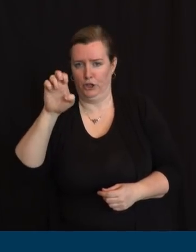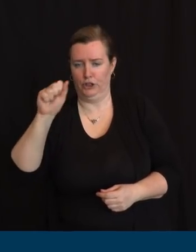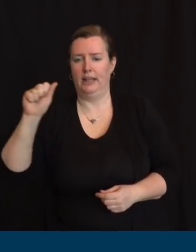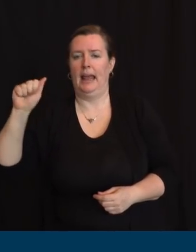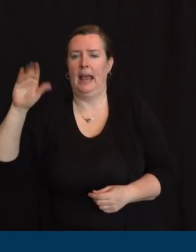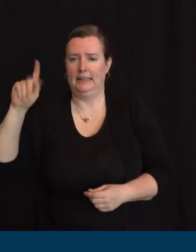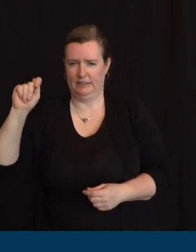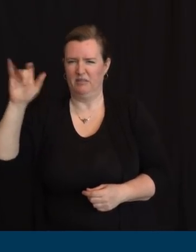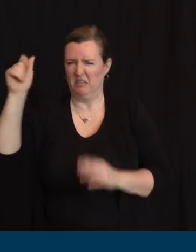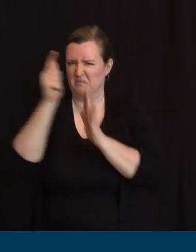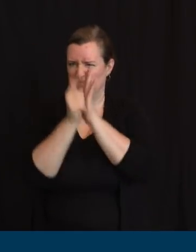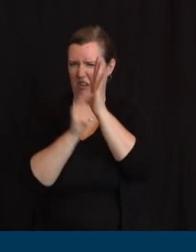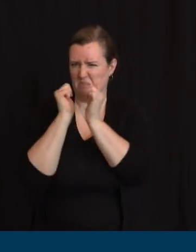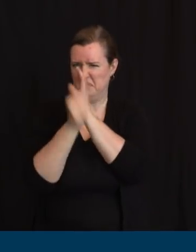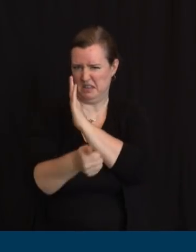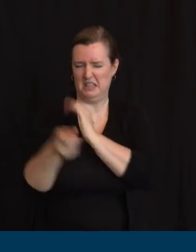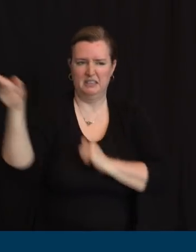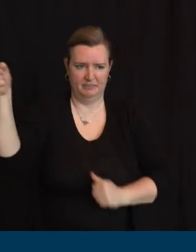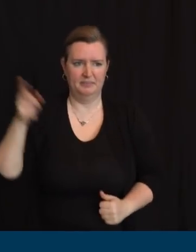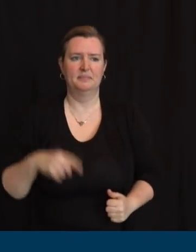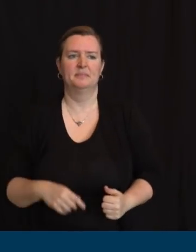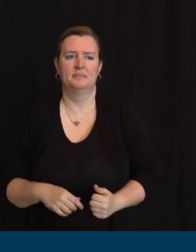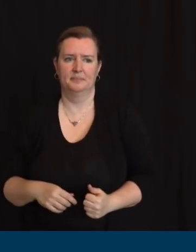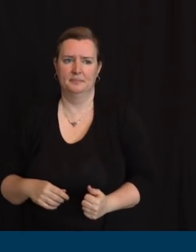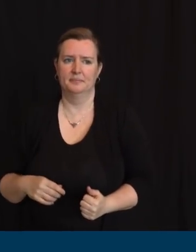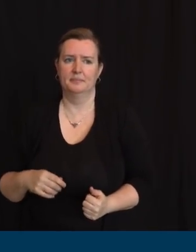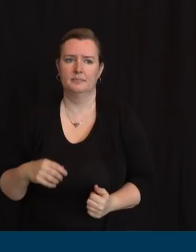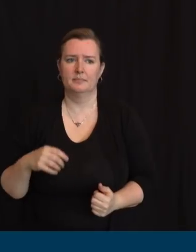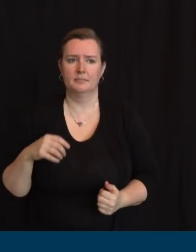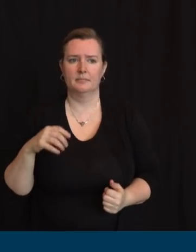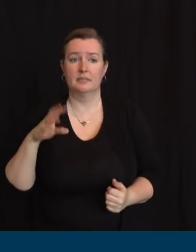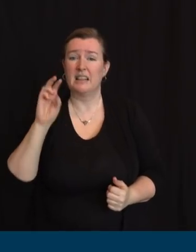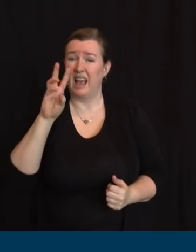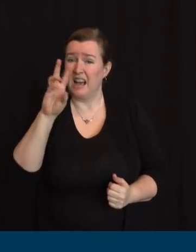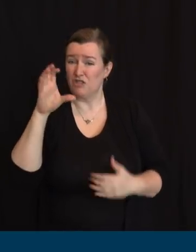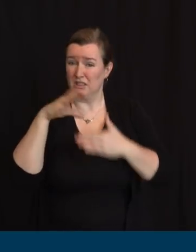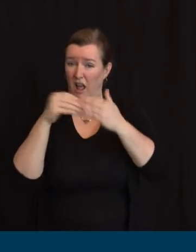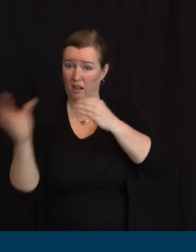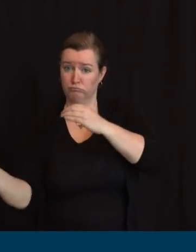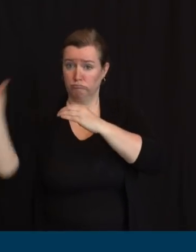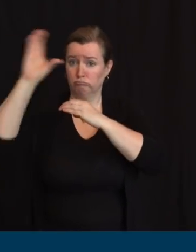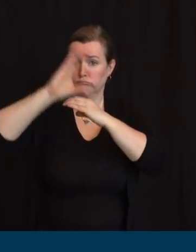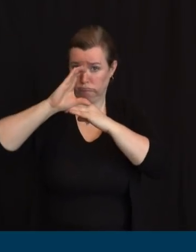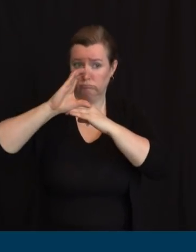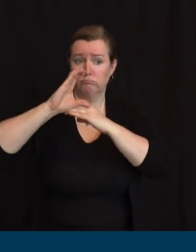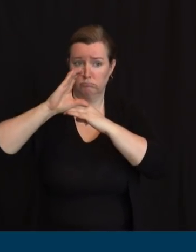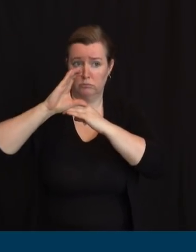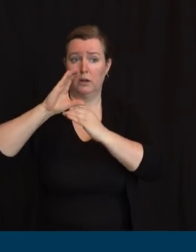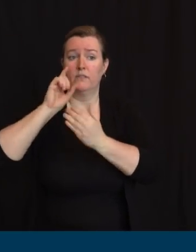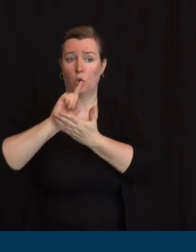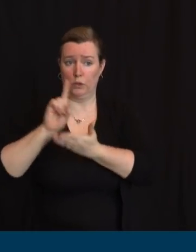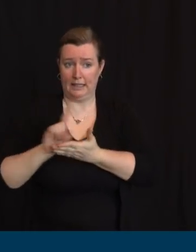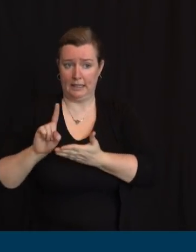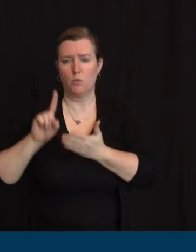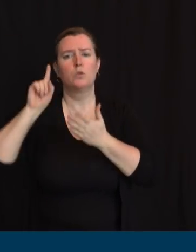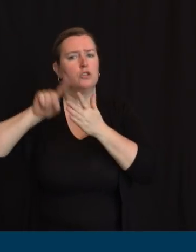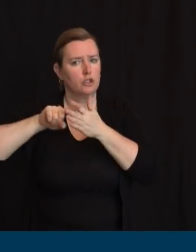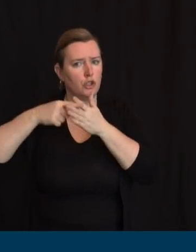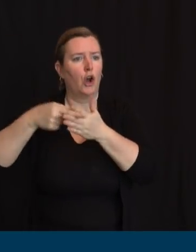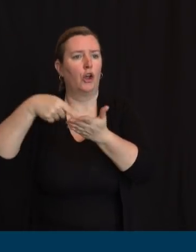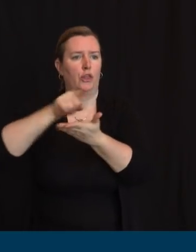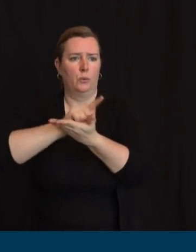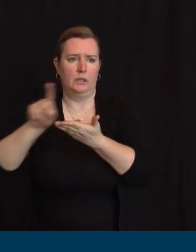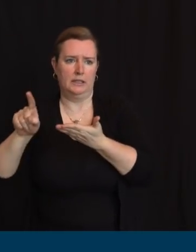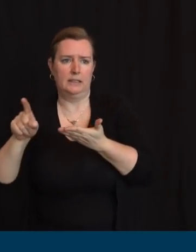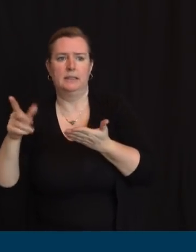one of the first handful of states to get this done. But remember, to qualify for unemployment in this expanded benefit, you cannot choose